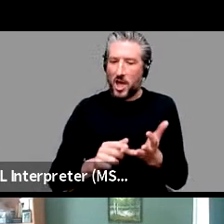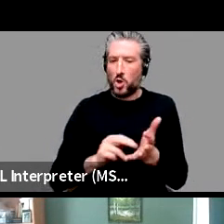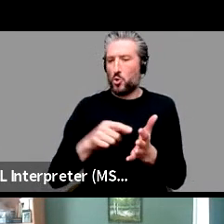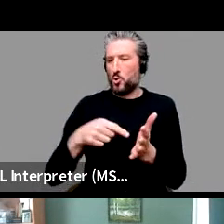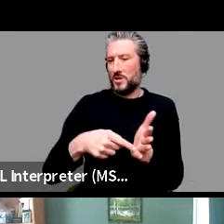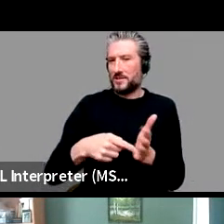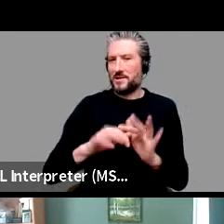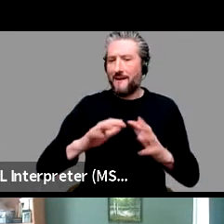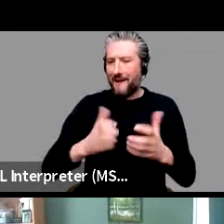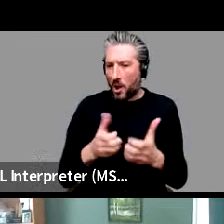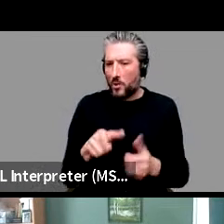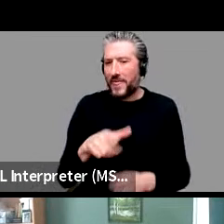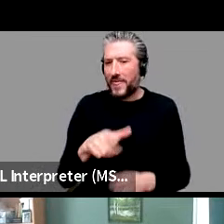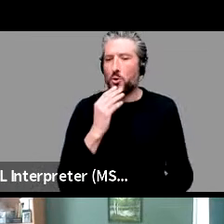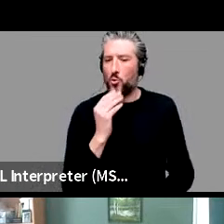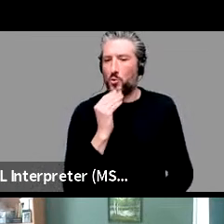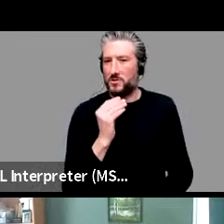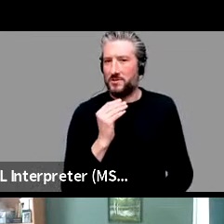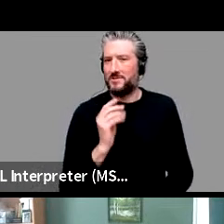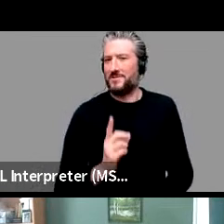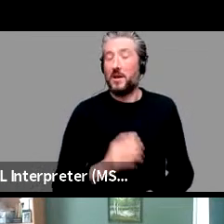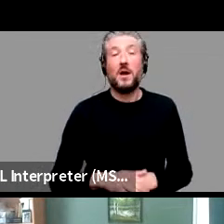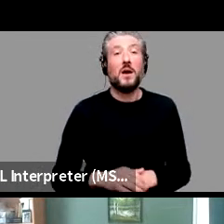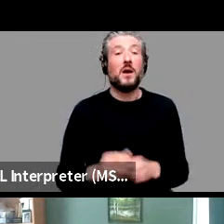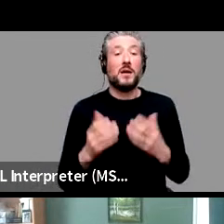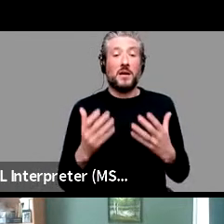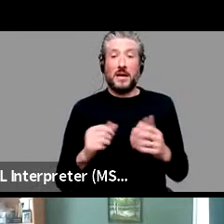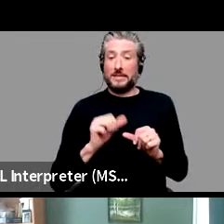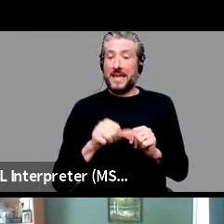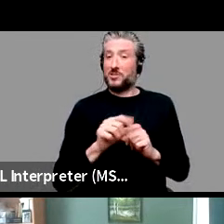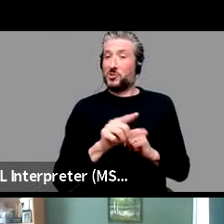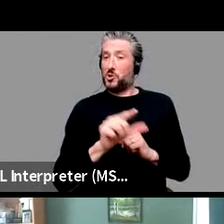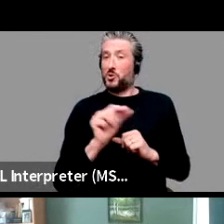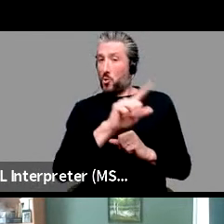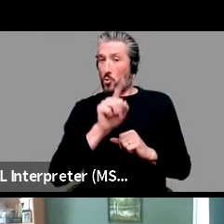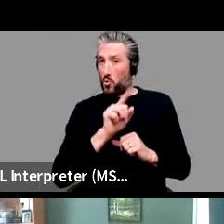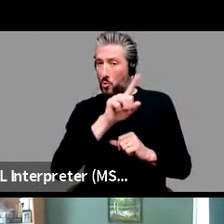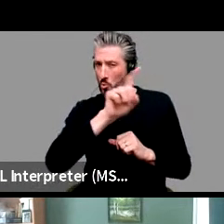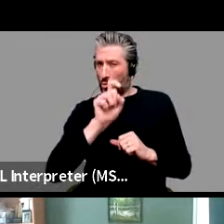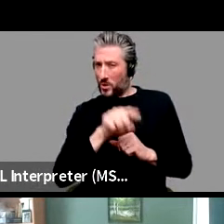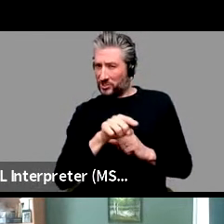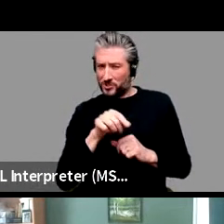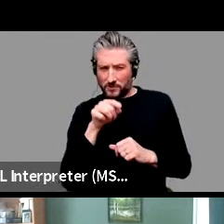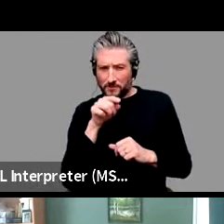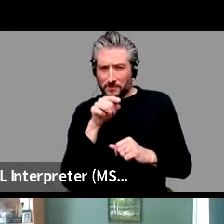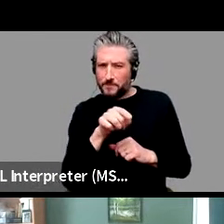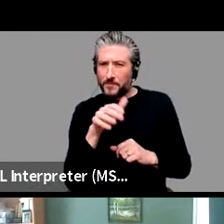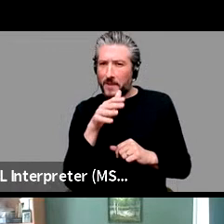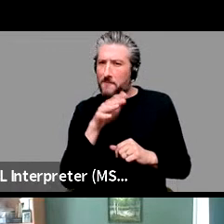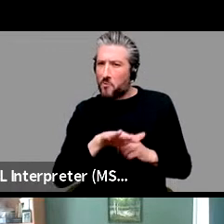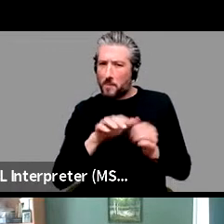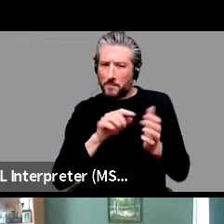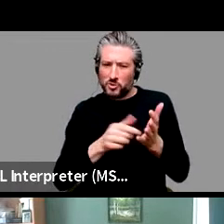we also have, um, um, a question here from, um, Tom Scott Phillips, who we were all kind of having a discussion with, I think this weekend on, on Twitter. He says, uh, what, what makes an